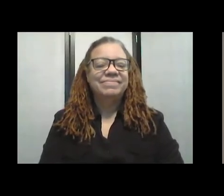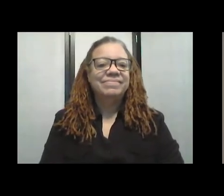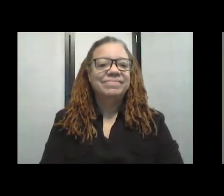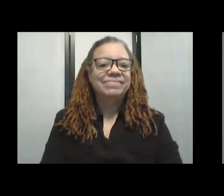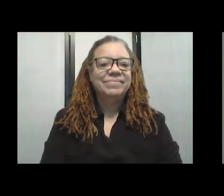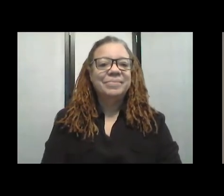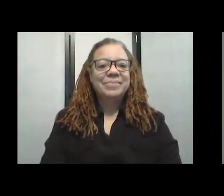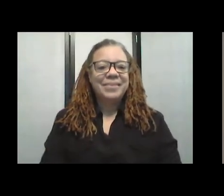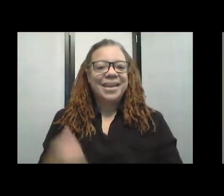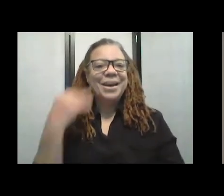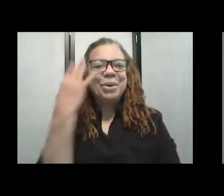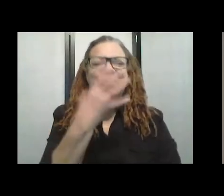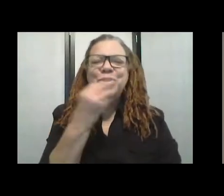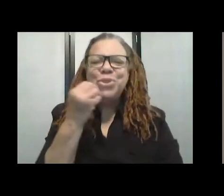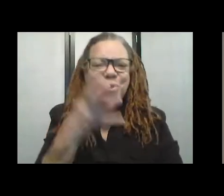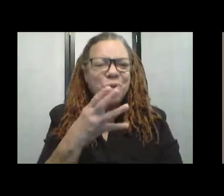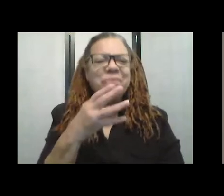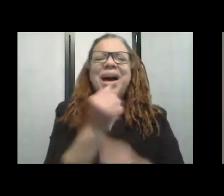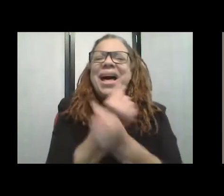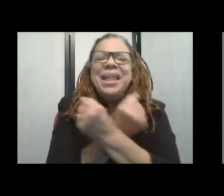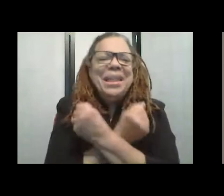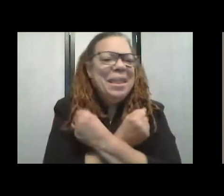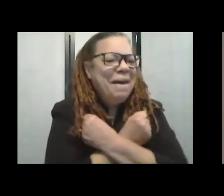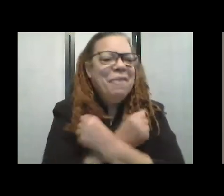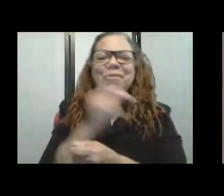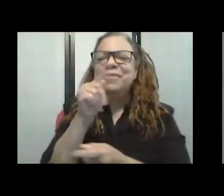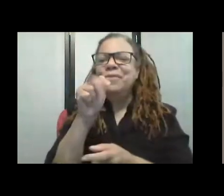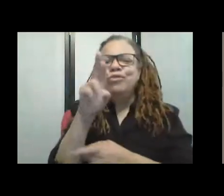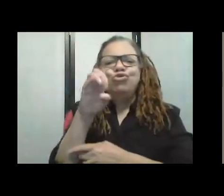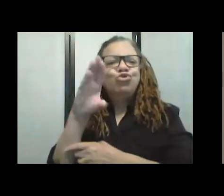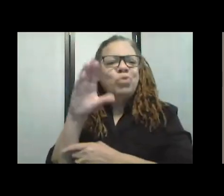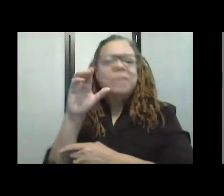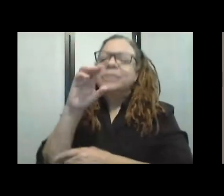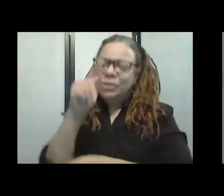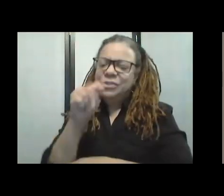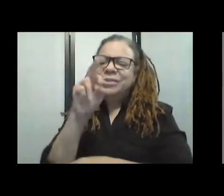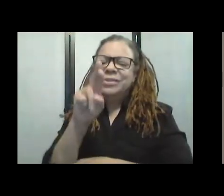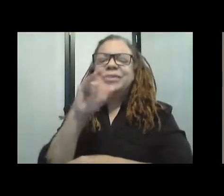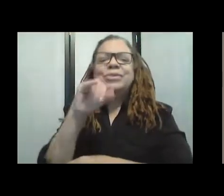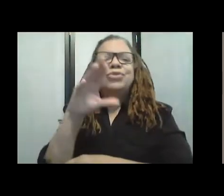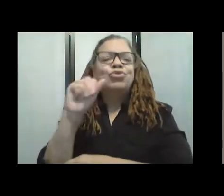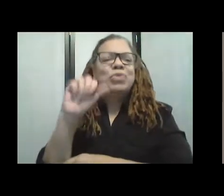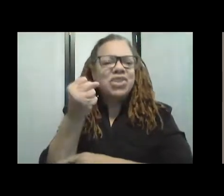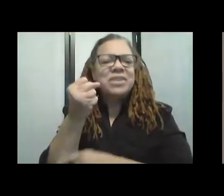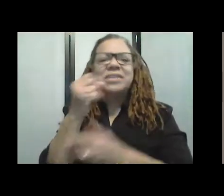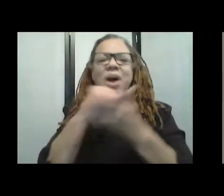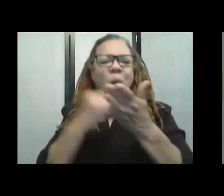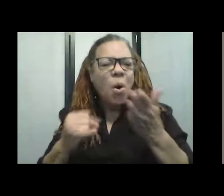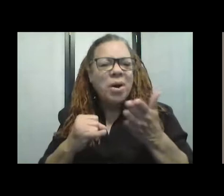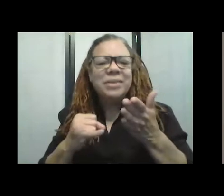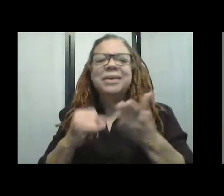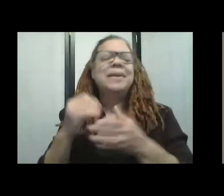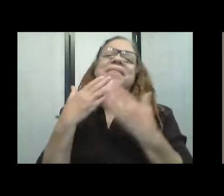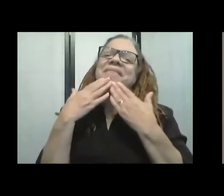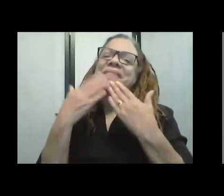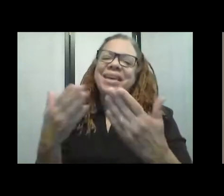Aren't those lovely? I just love Trisha's art quilts. Such beautiful images portrayed by fabric. Thank you